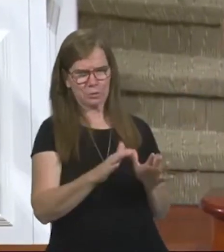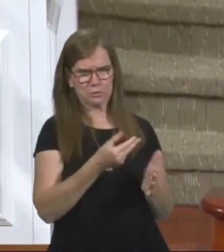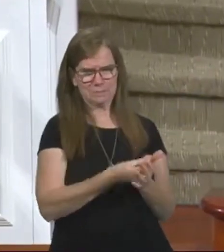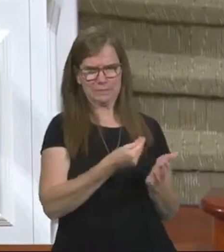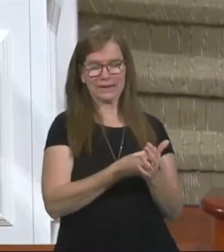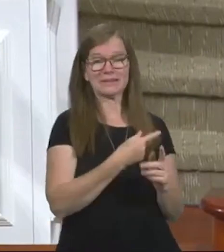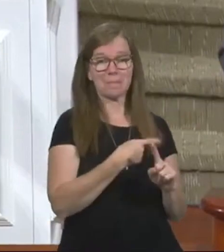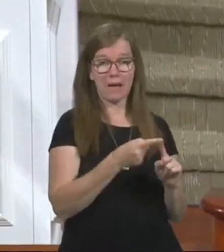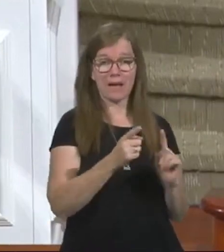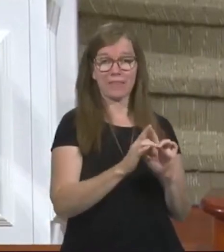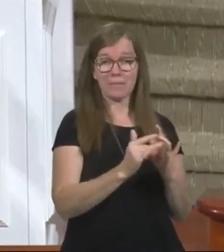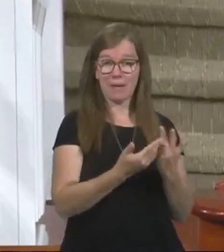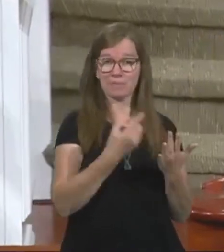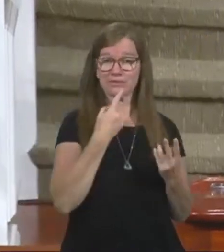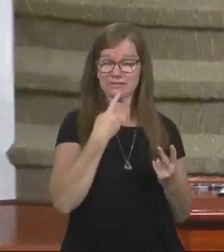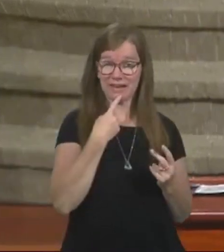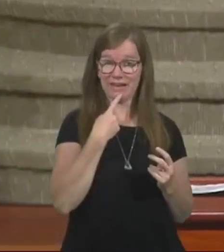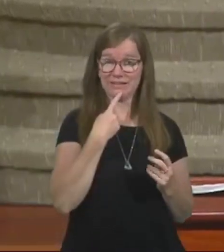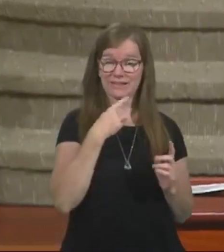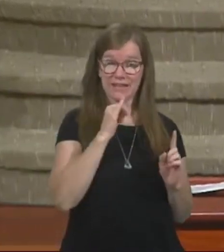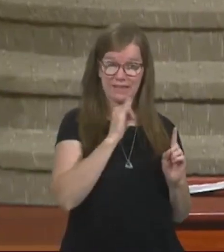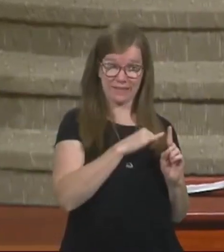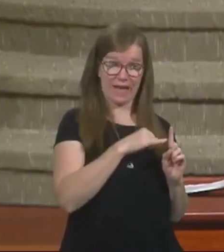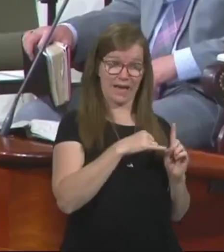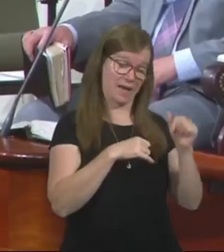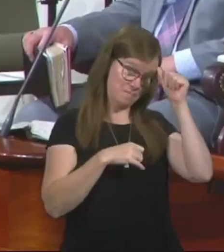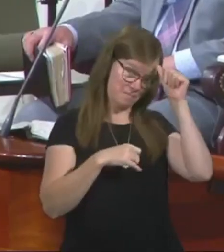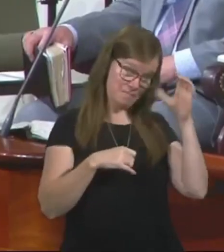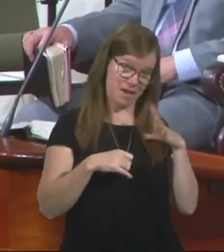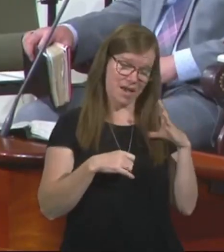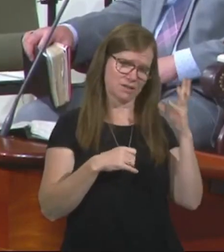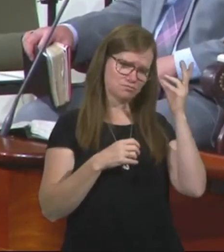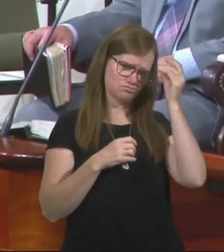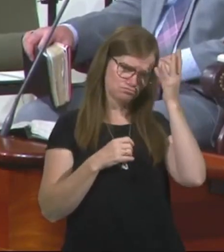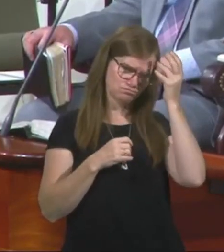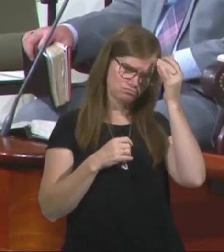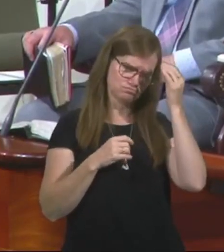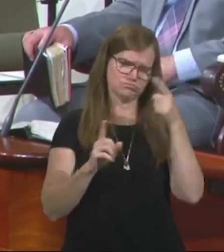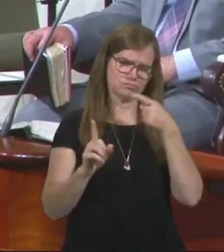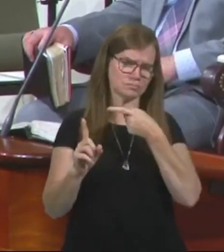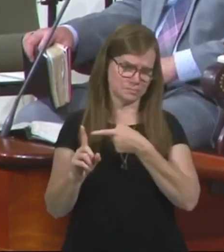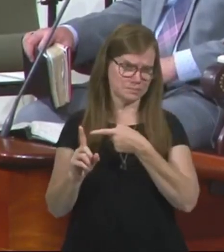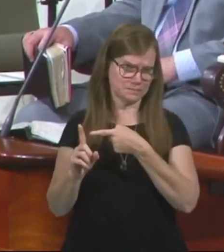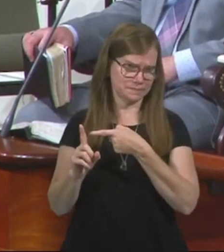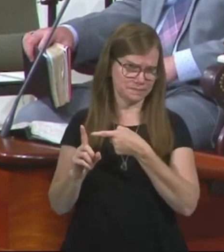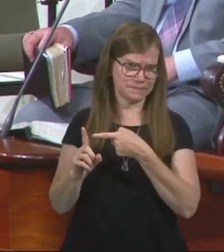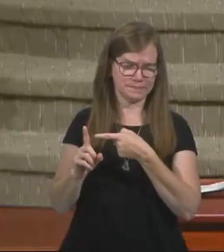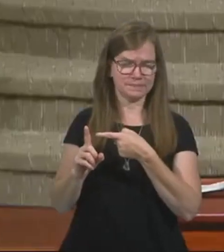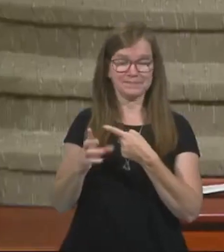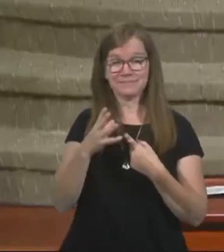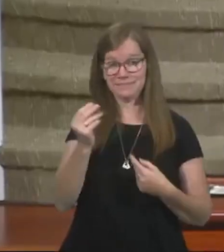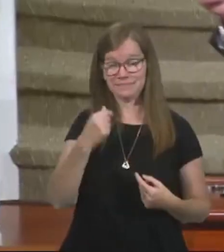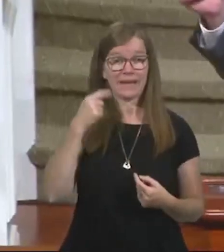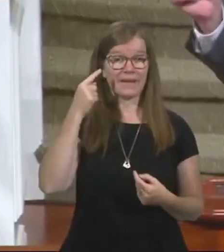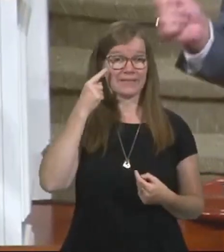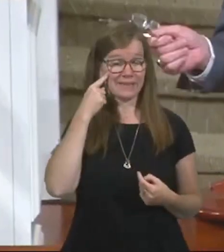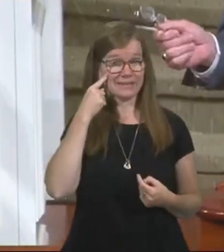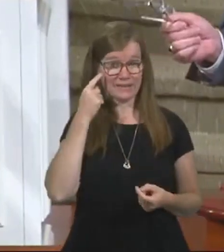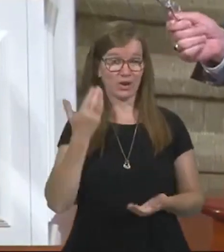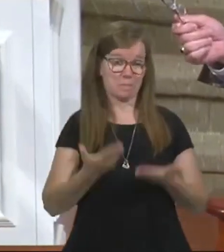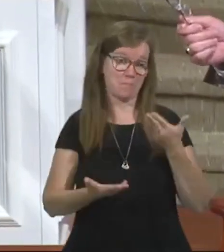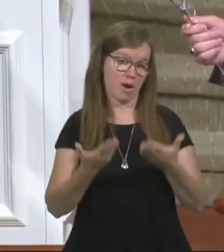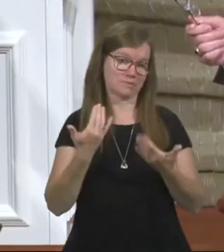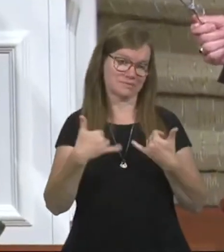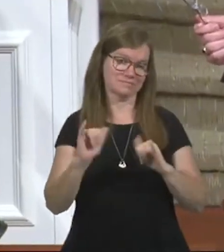but the Bible says that man thought about that guy that worked for him, and I think he probably still